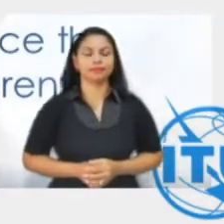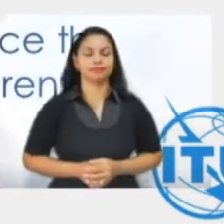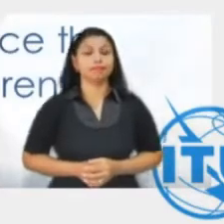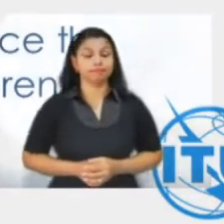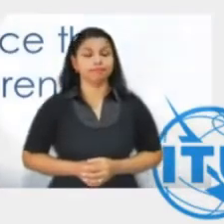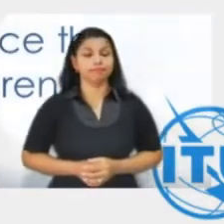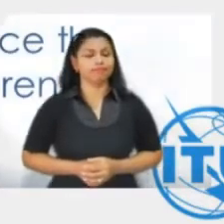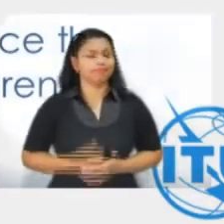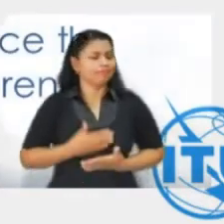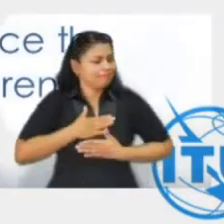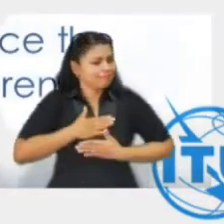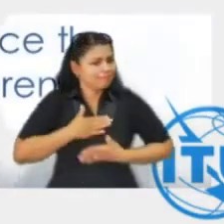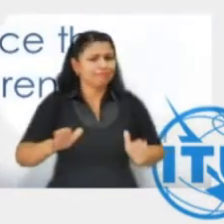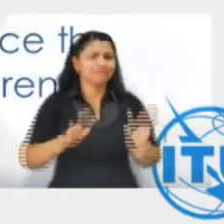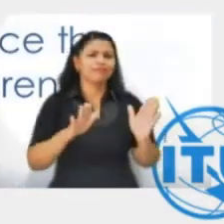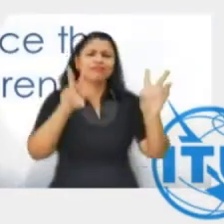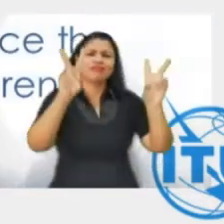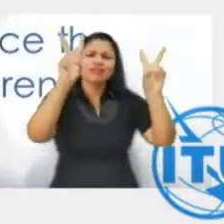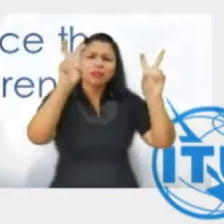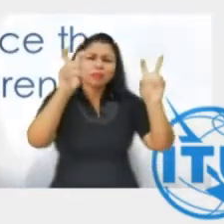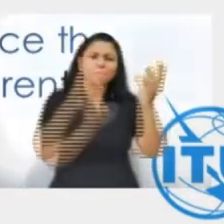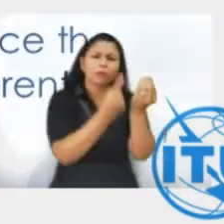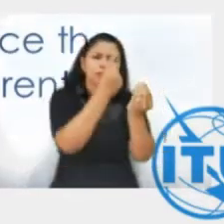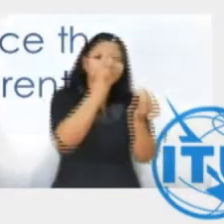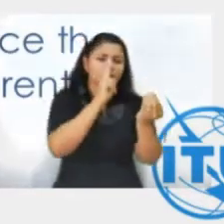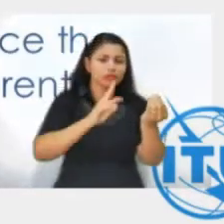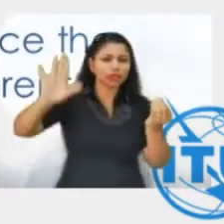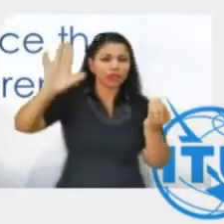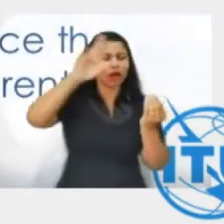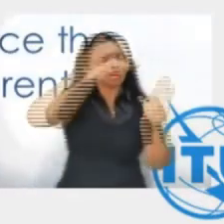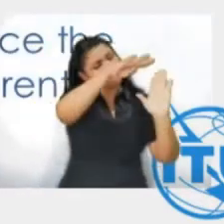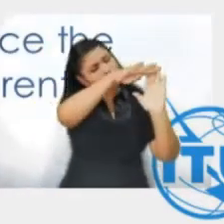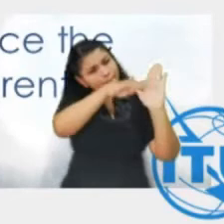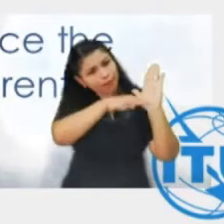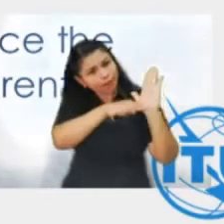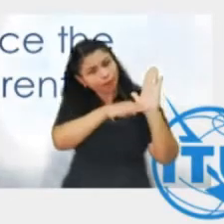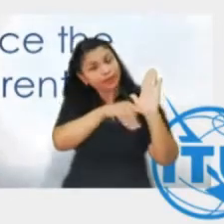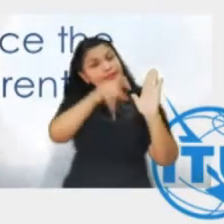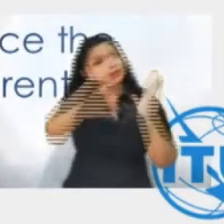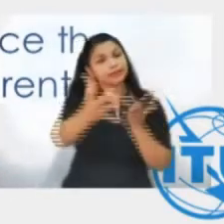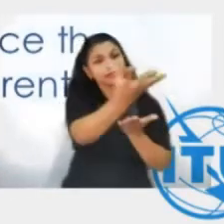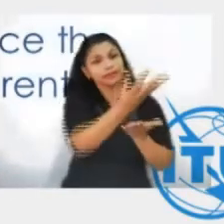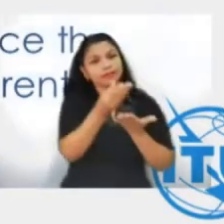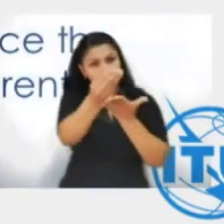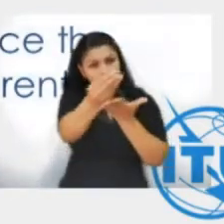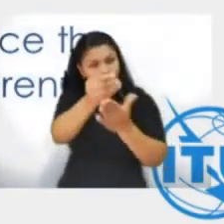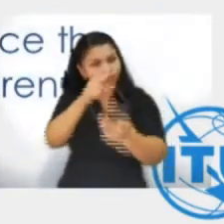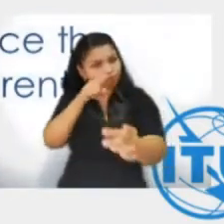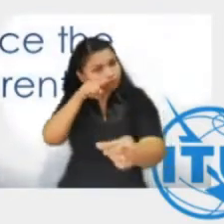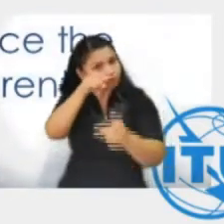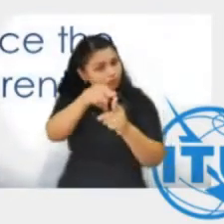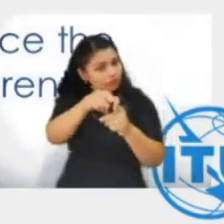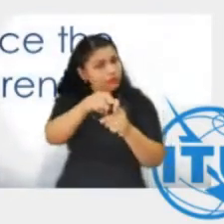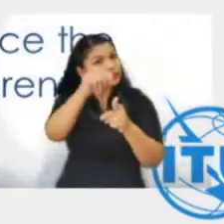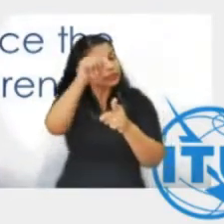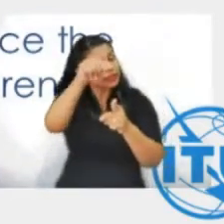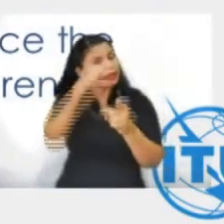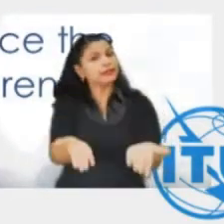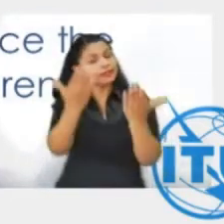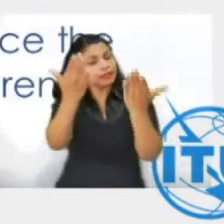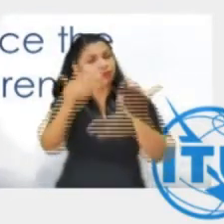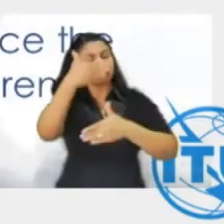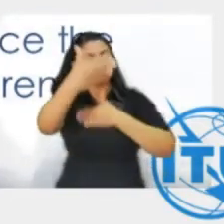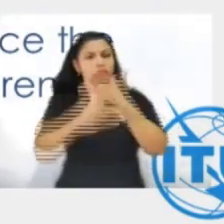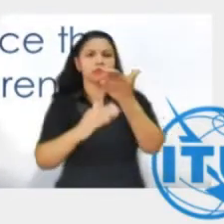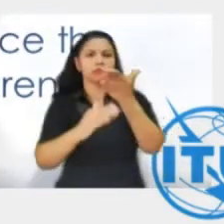whatever the national policy may be a regulation based on results is actually focused on the objectives and they consider all